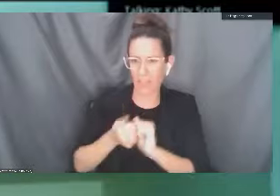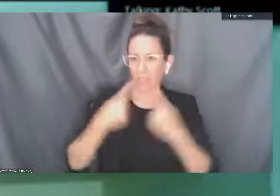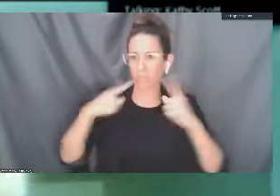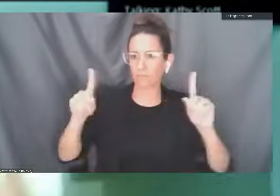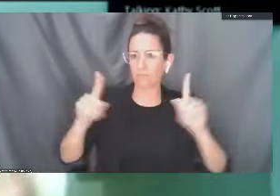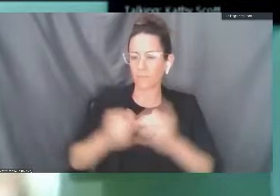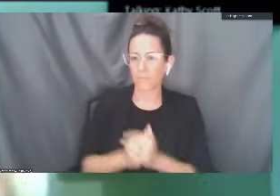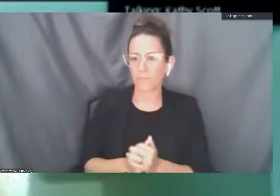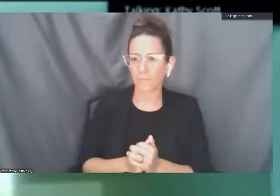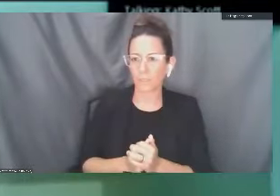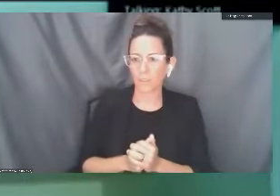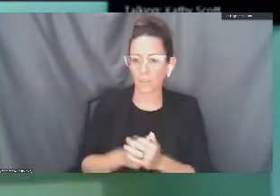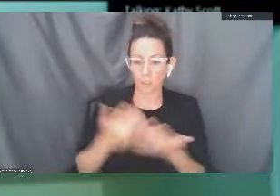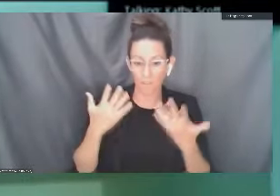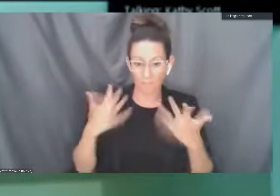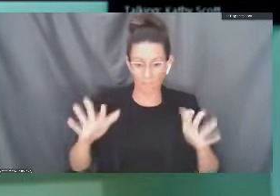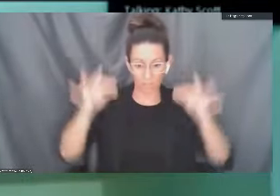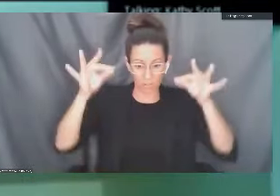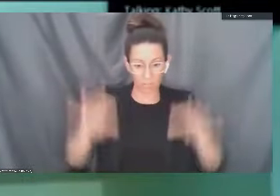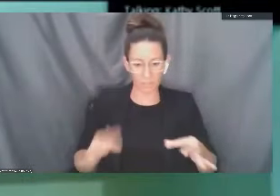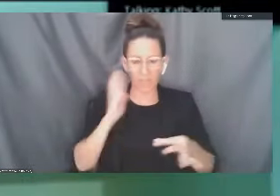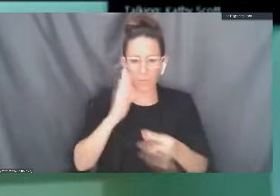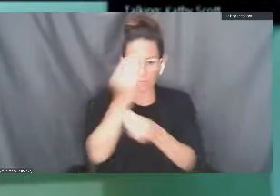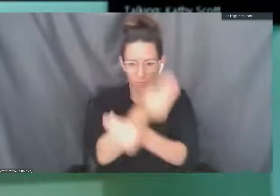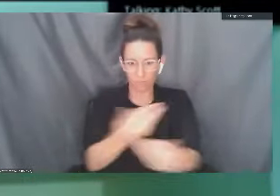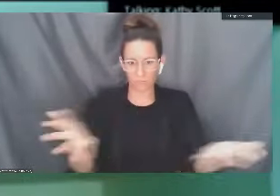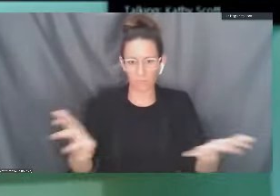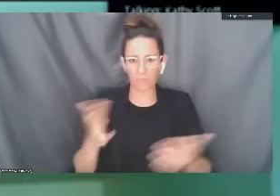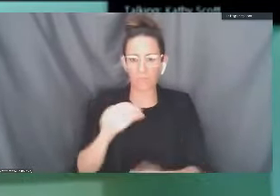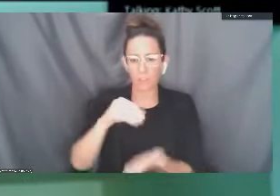information will be communicated to faculty and students.